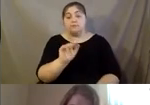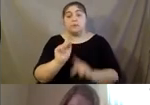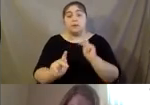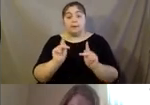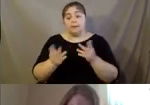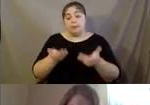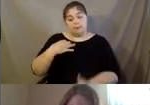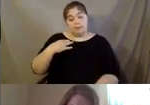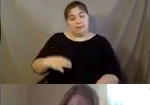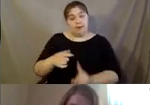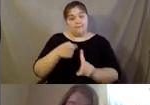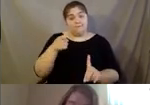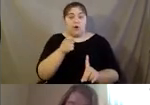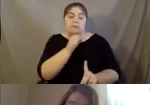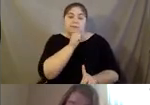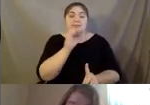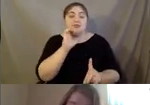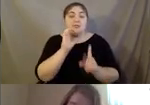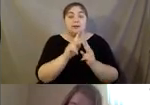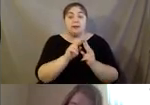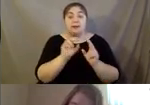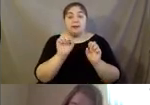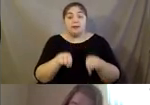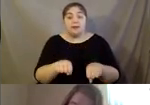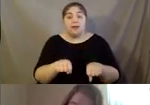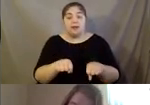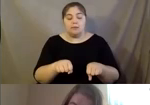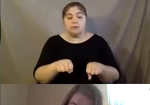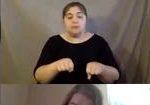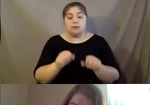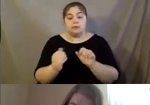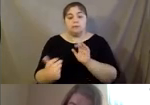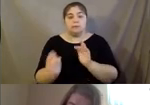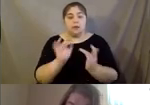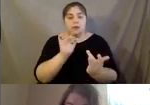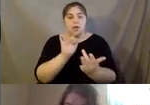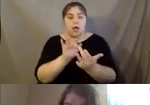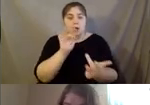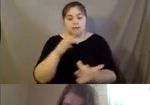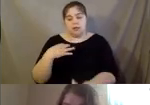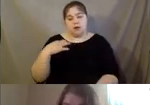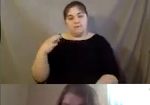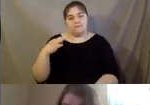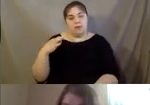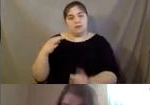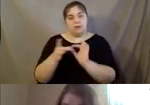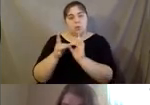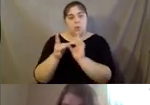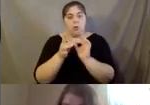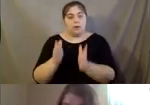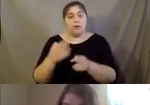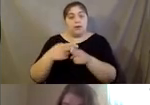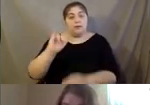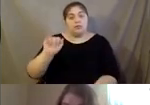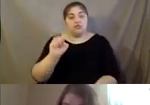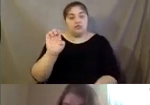benefit from a senior companion can, um, contact actually our, our, our volunteer coordinator. Her name is Jessica